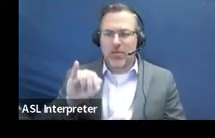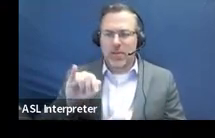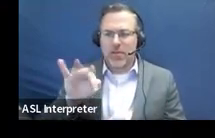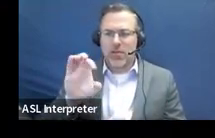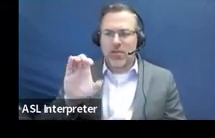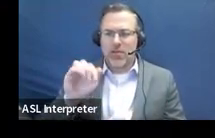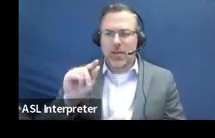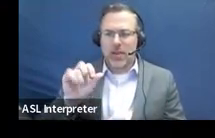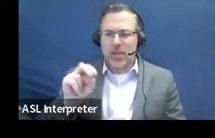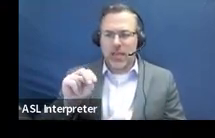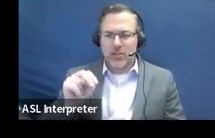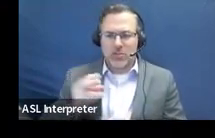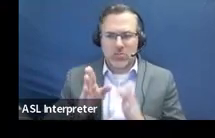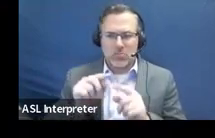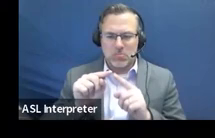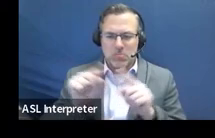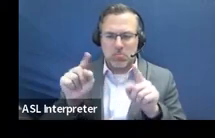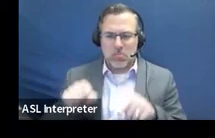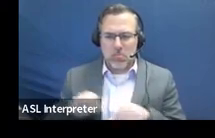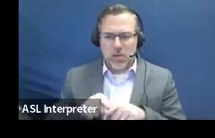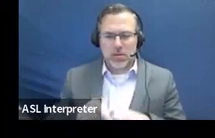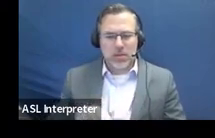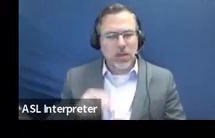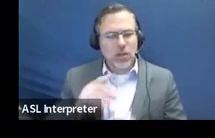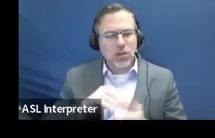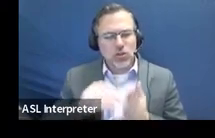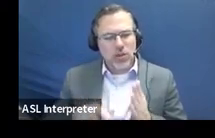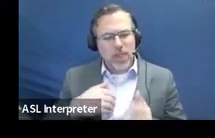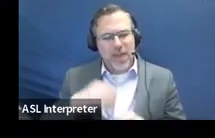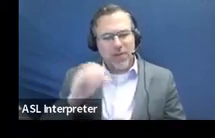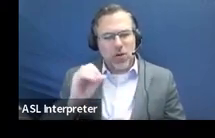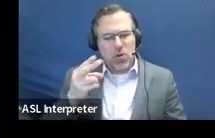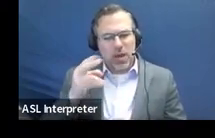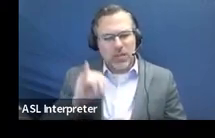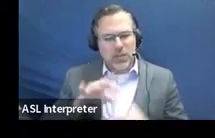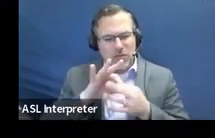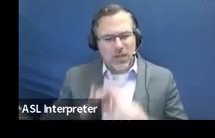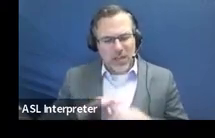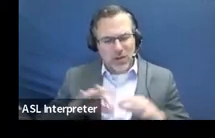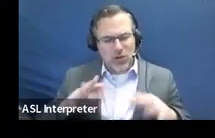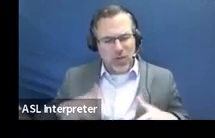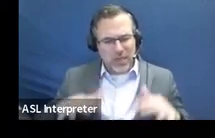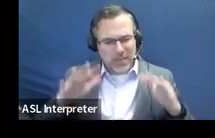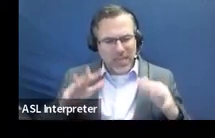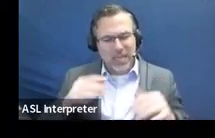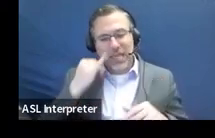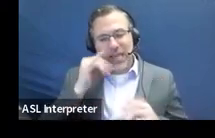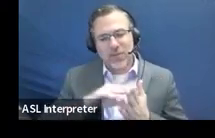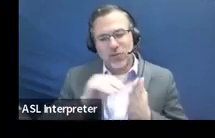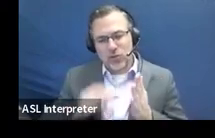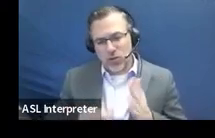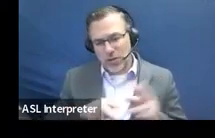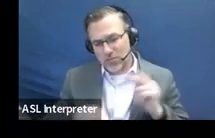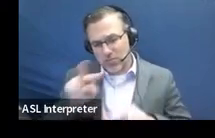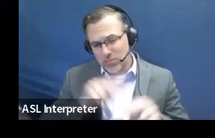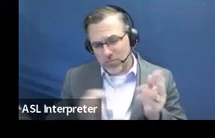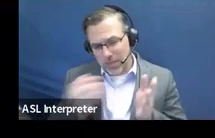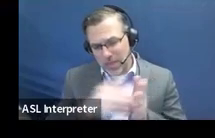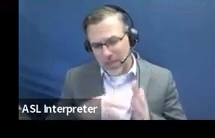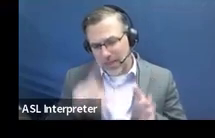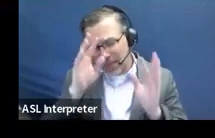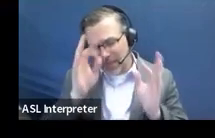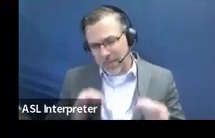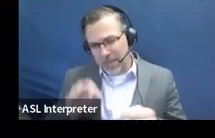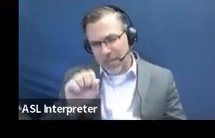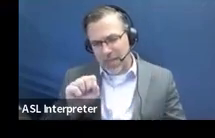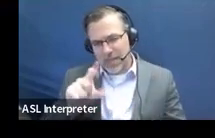Student has identification of OHI due to anxiety. If a student was re-evaluated in the team determined that the SLD